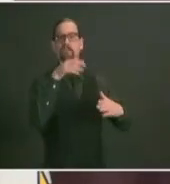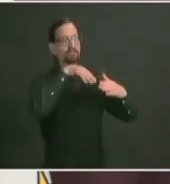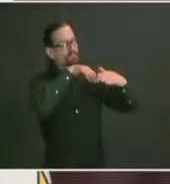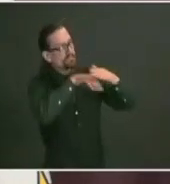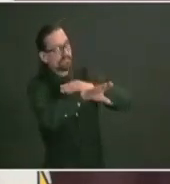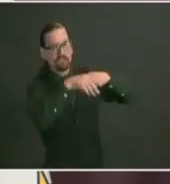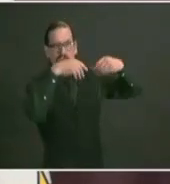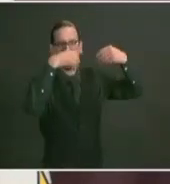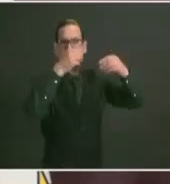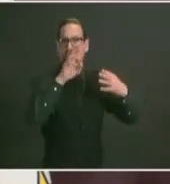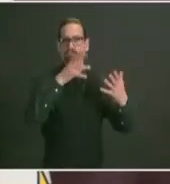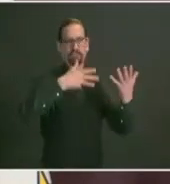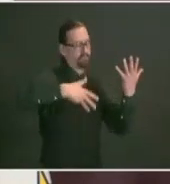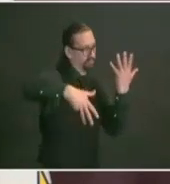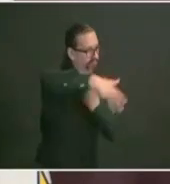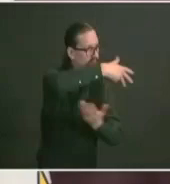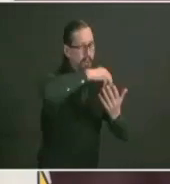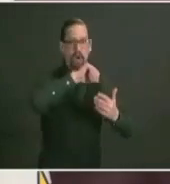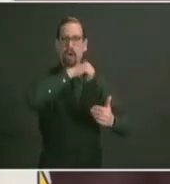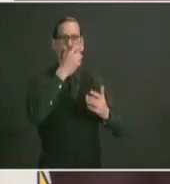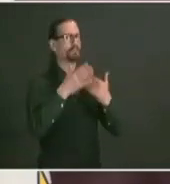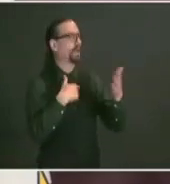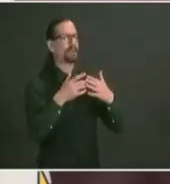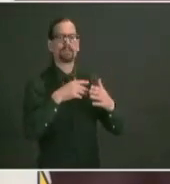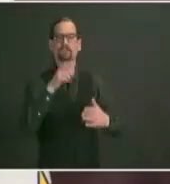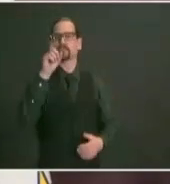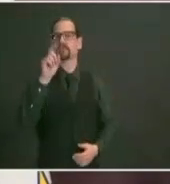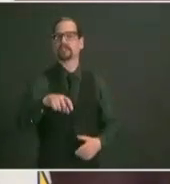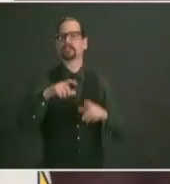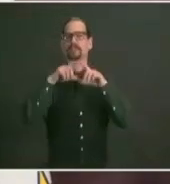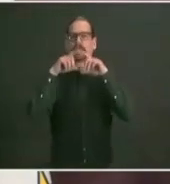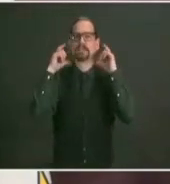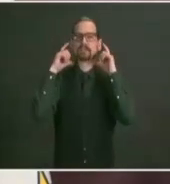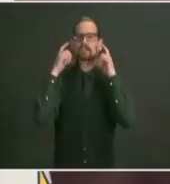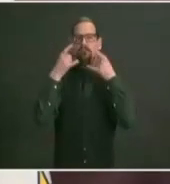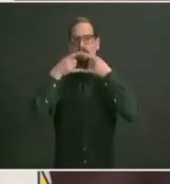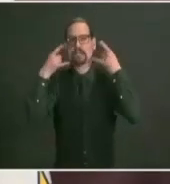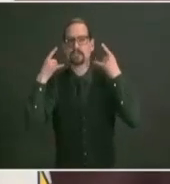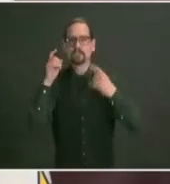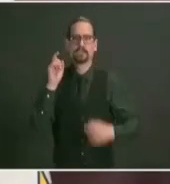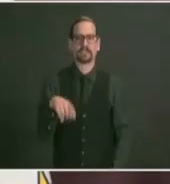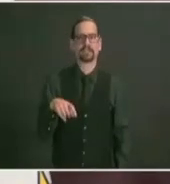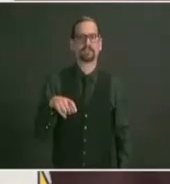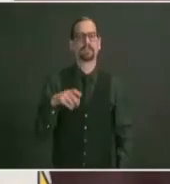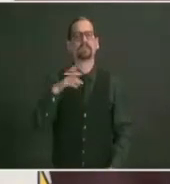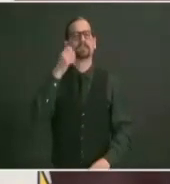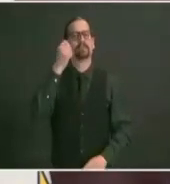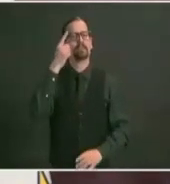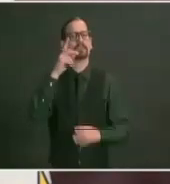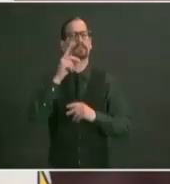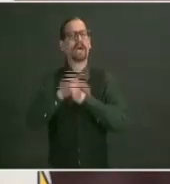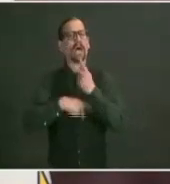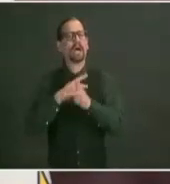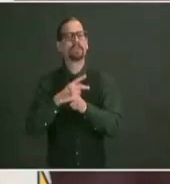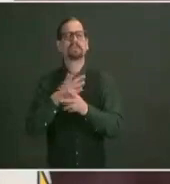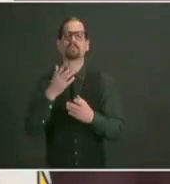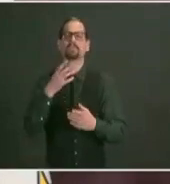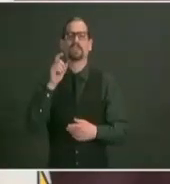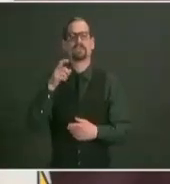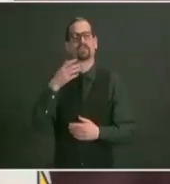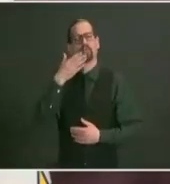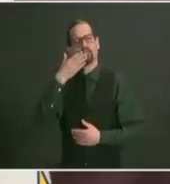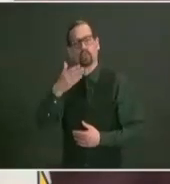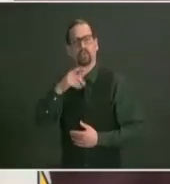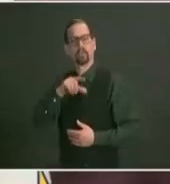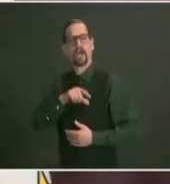quality mask that's even more effective now that we know that the variant is here and continuing